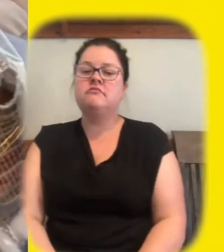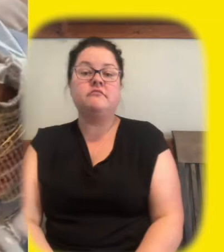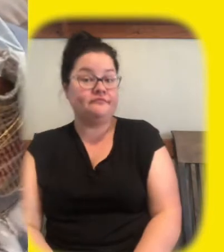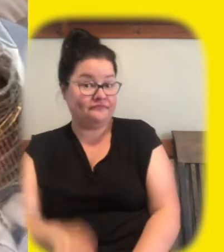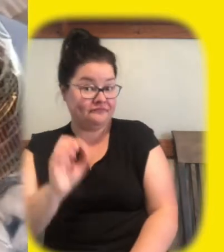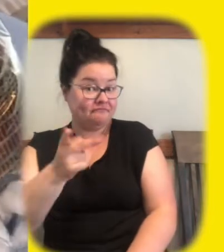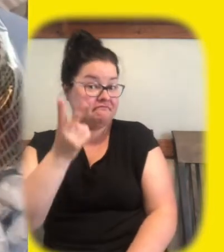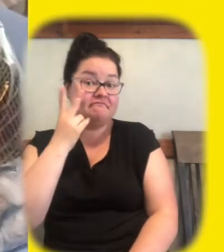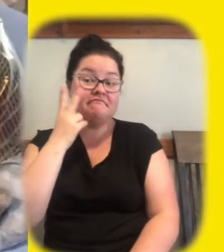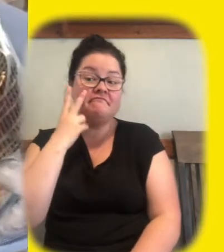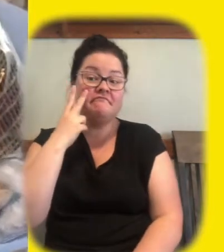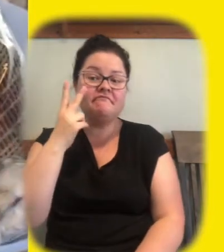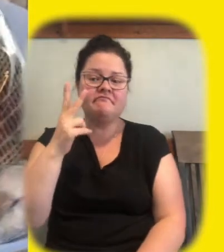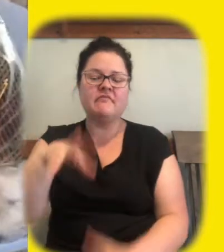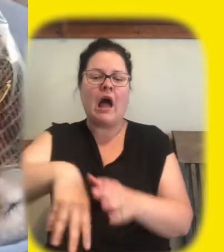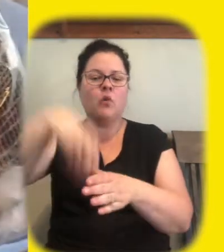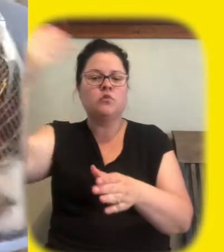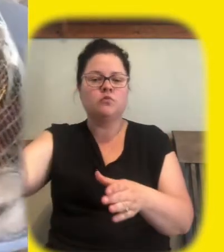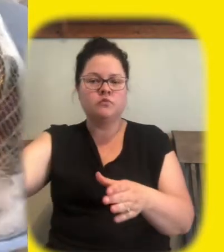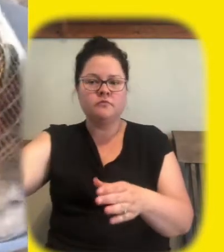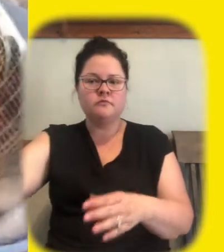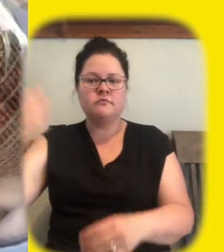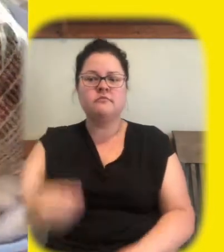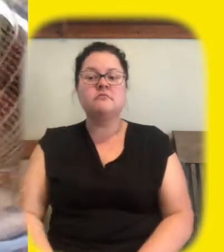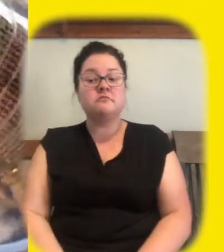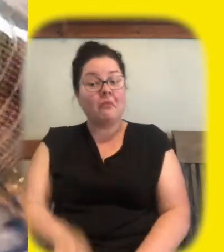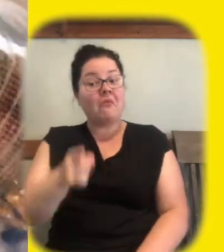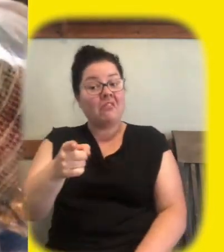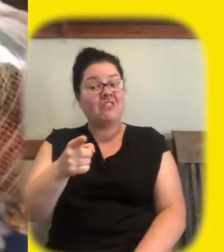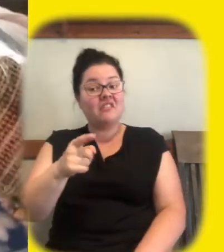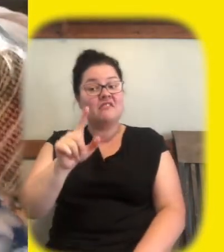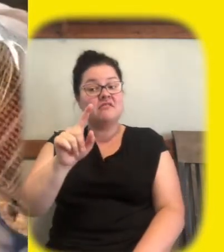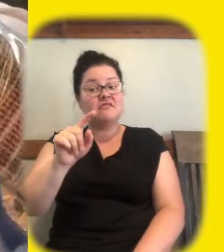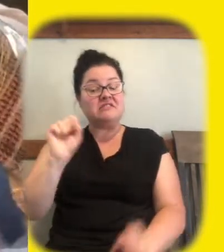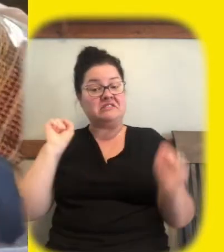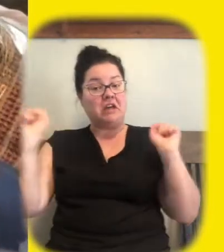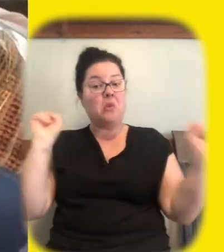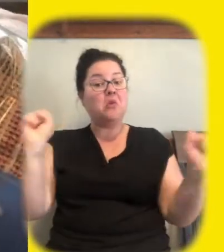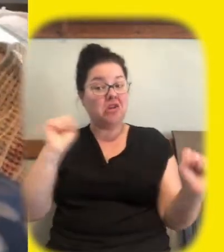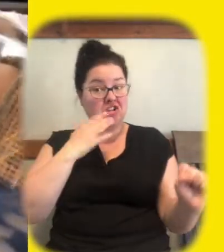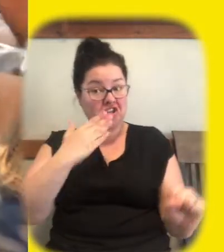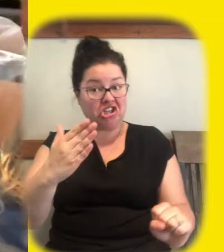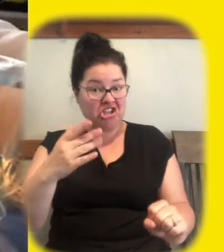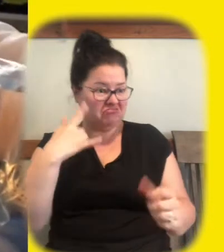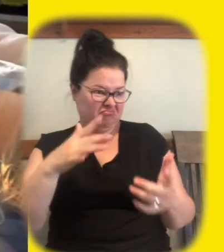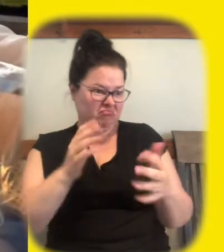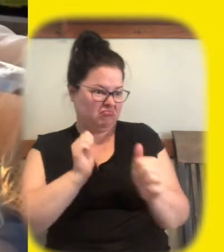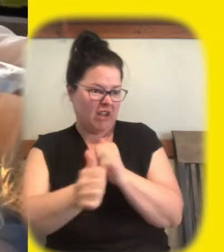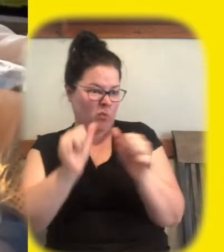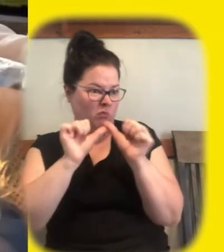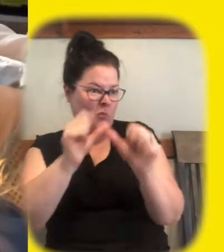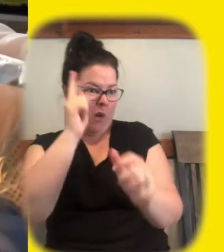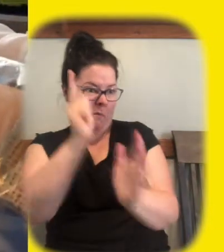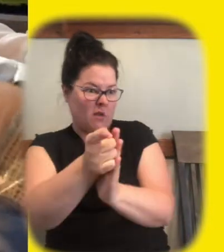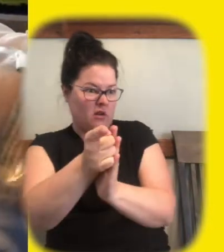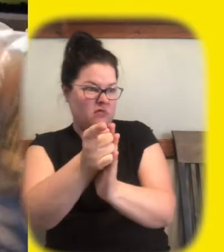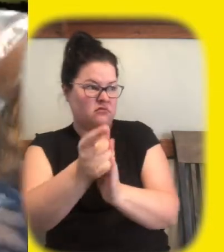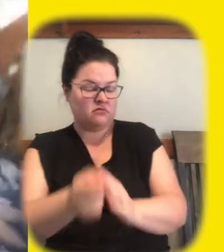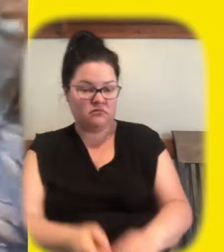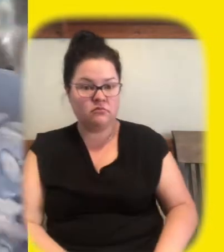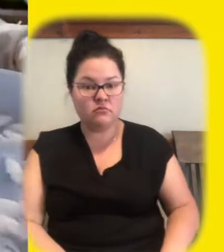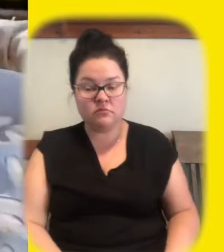all right so let's see let's pull that one out so we know that that one worked pretty well and you lasted already about a minute